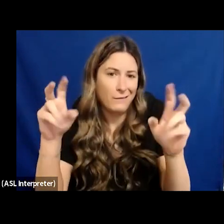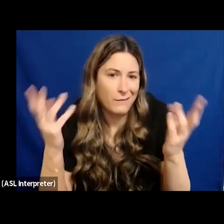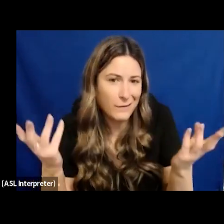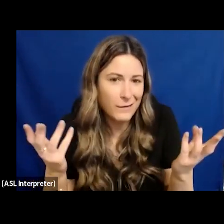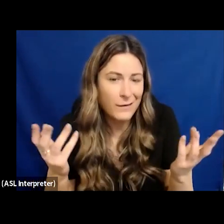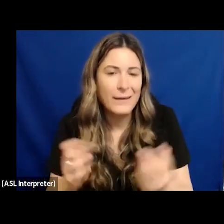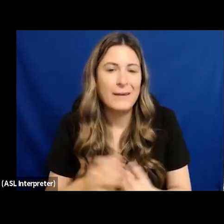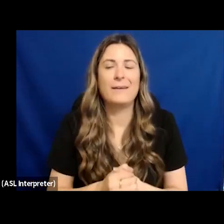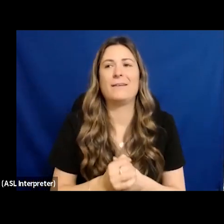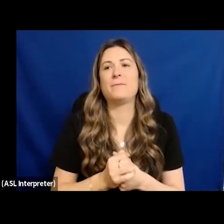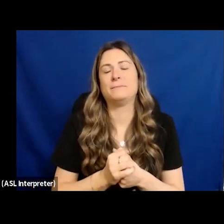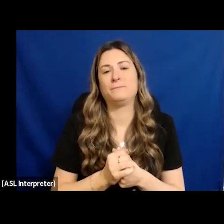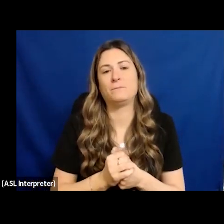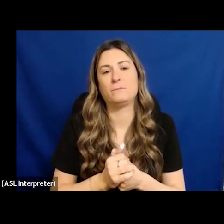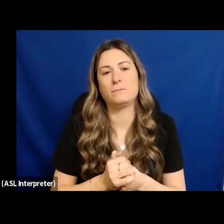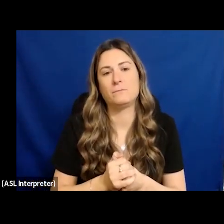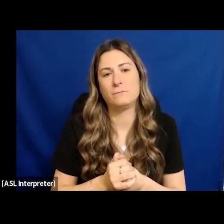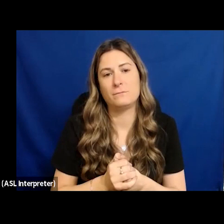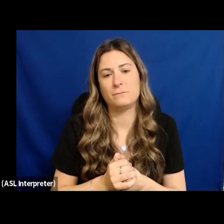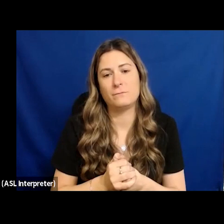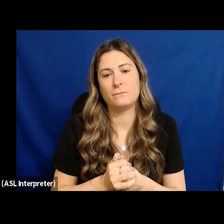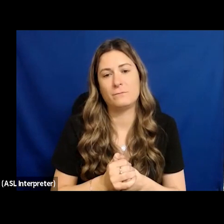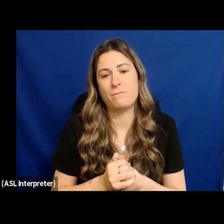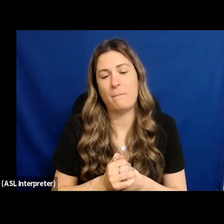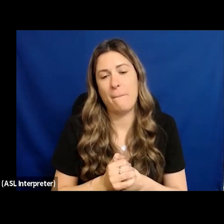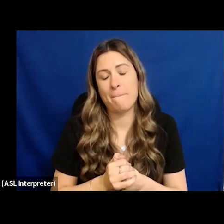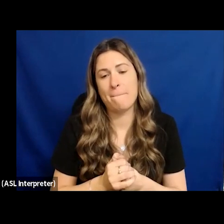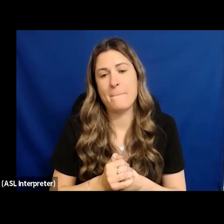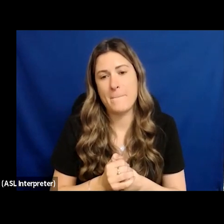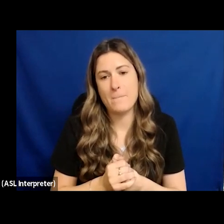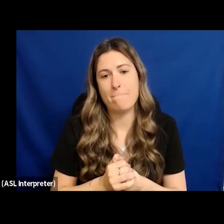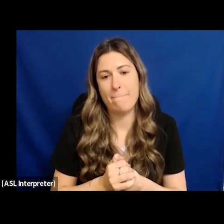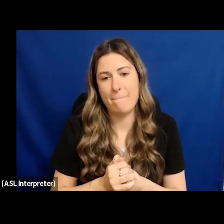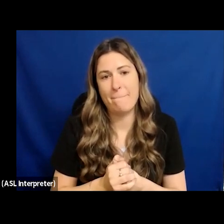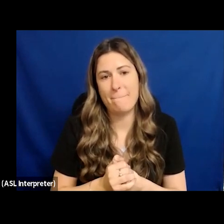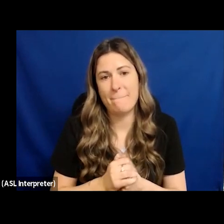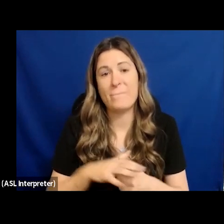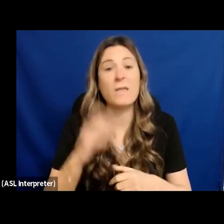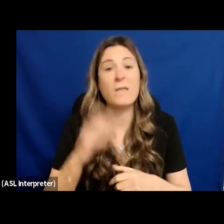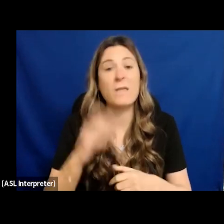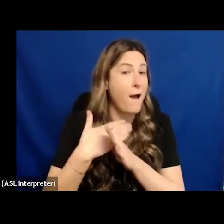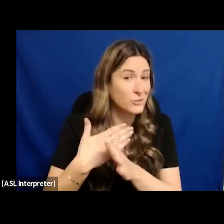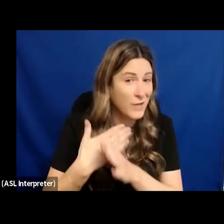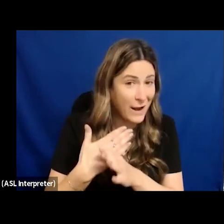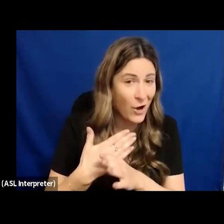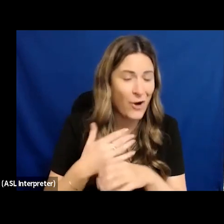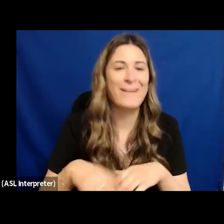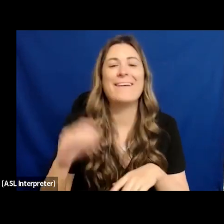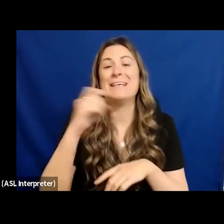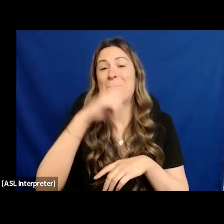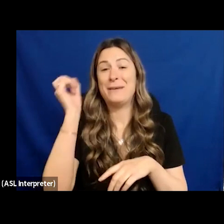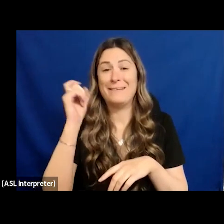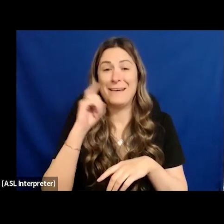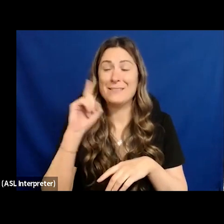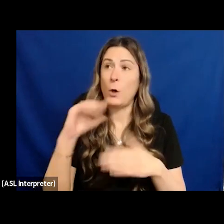keep learning these lessons, we become aware of them. As powerful as they are, awareness is not enough.